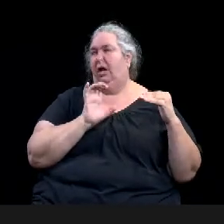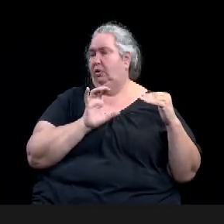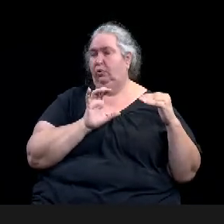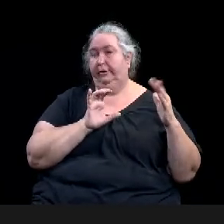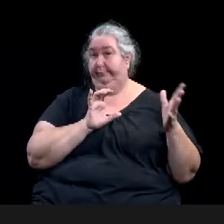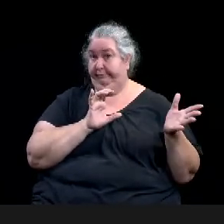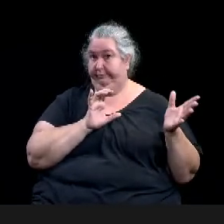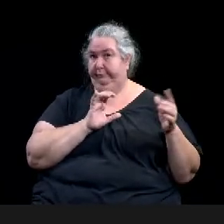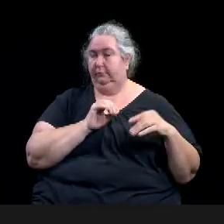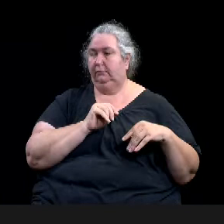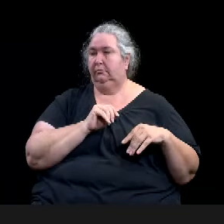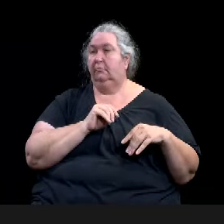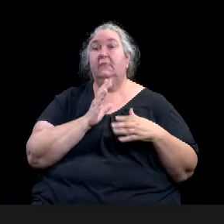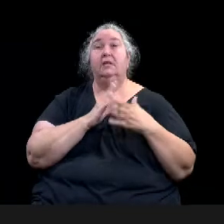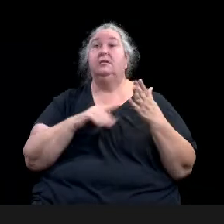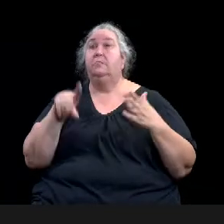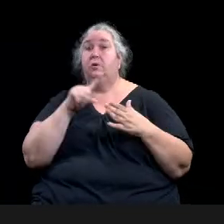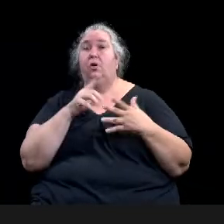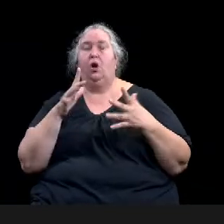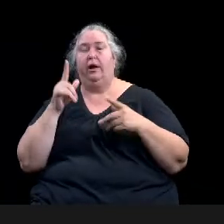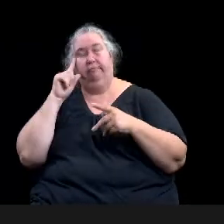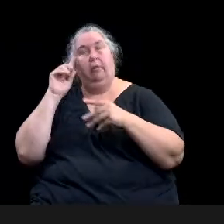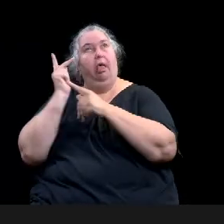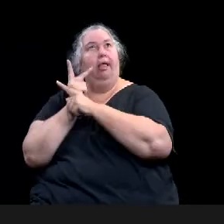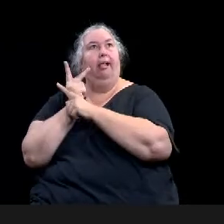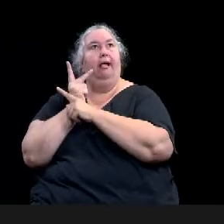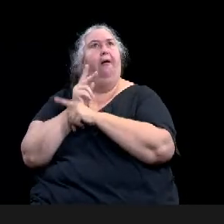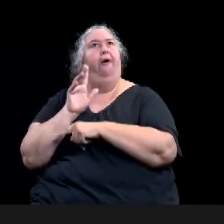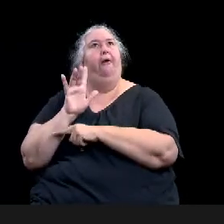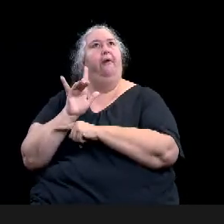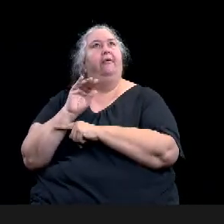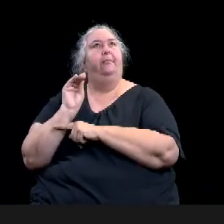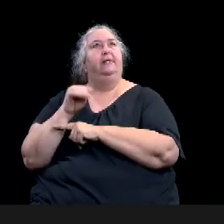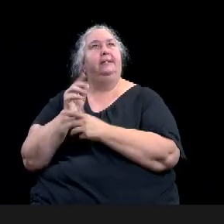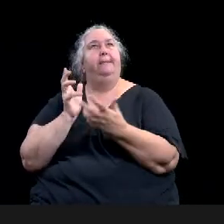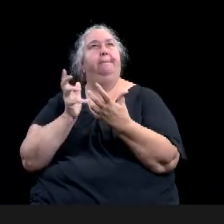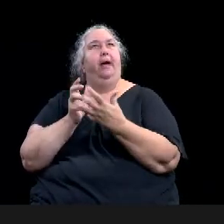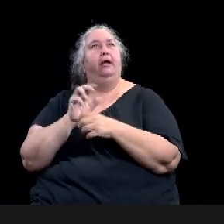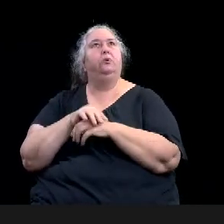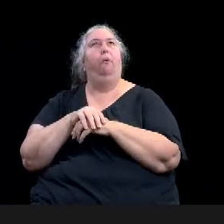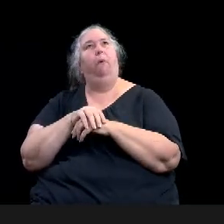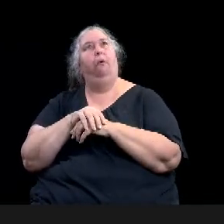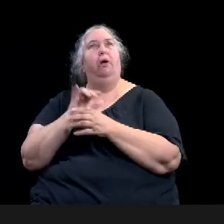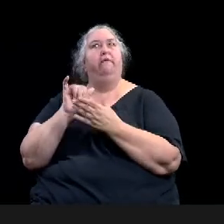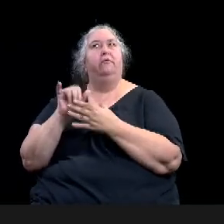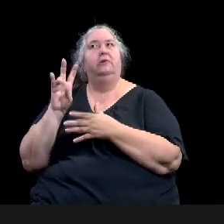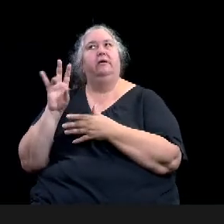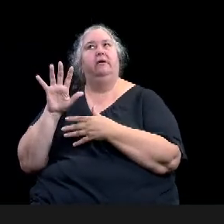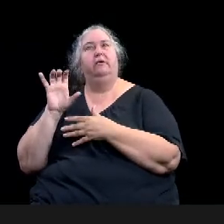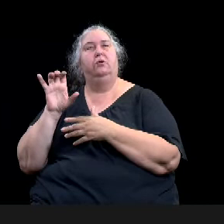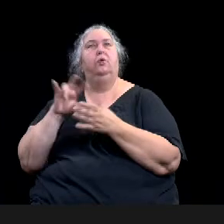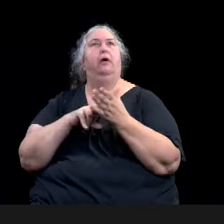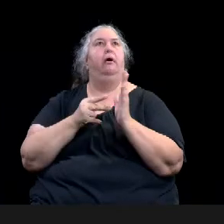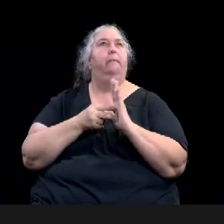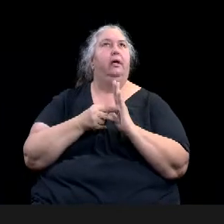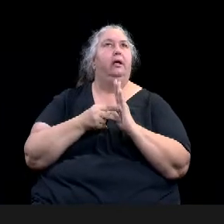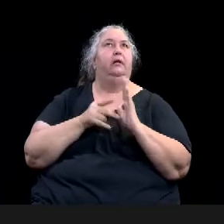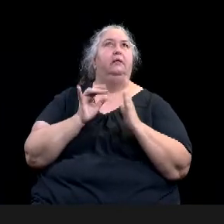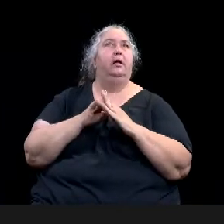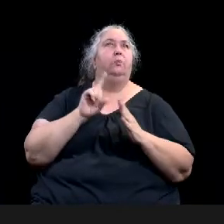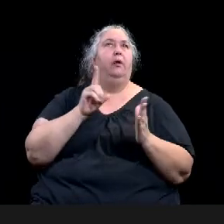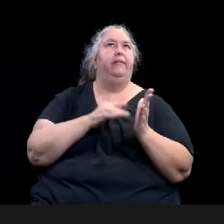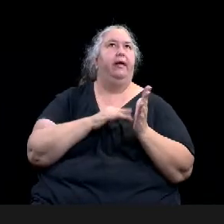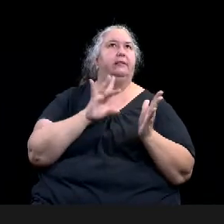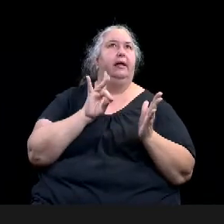,500 maximum grant is $1,875, which could provide a total value of over $9,000